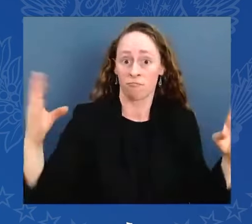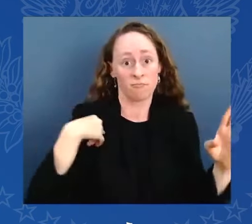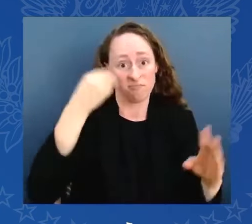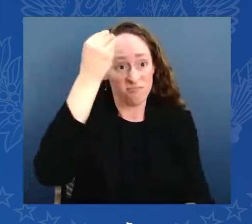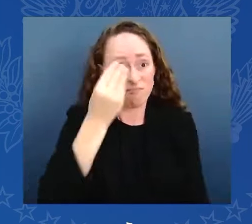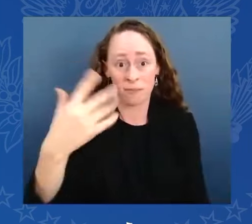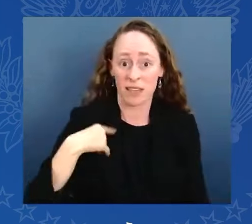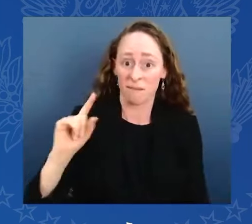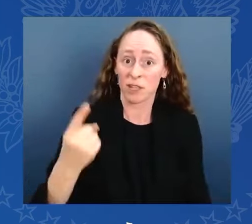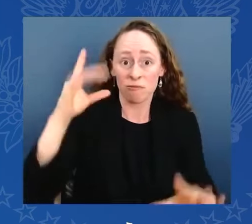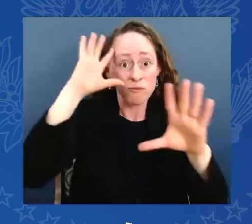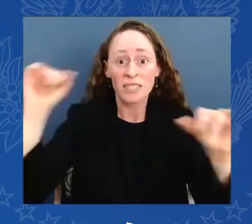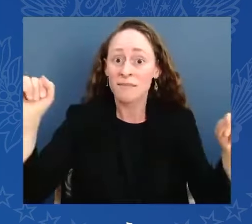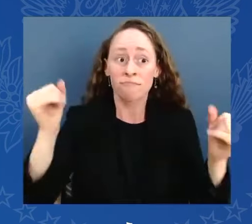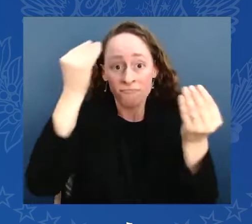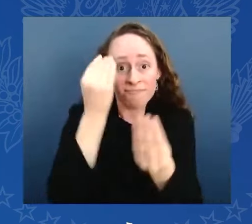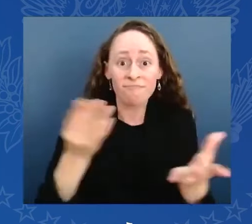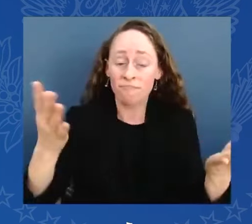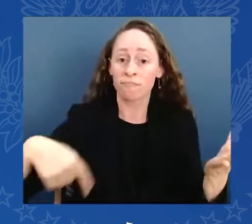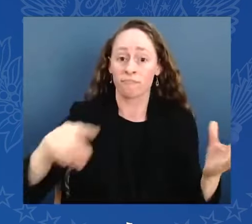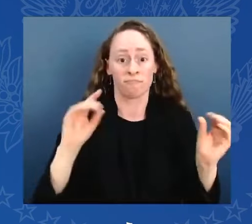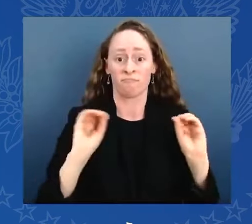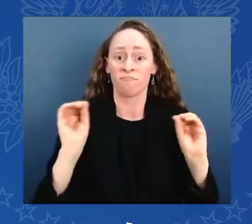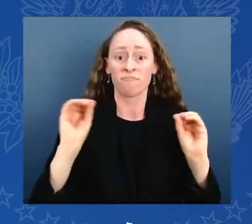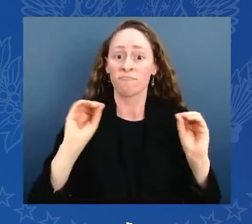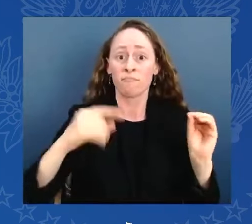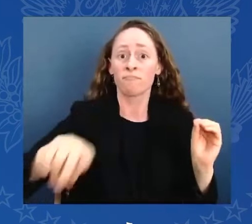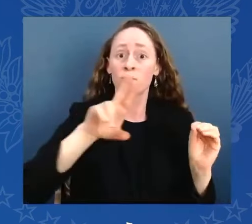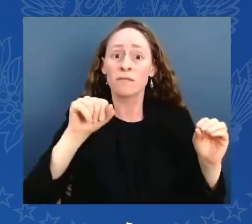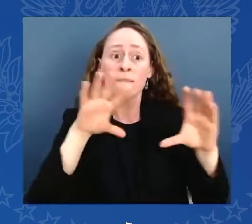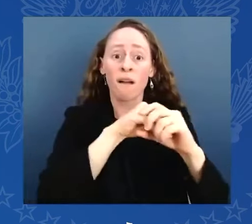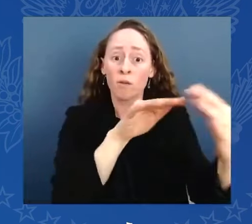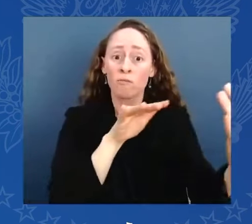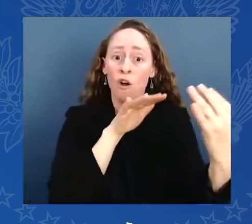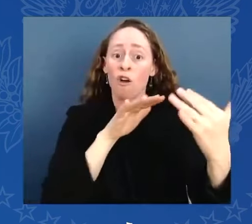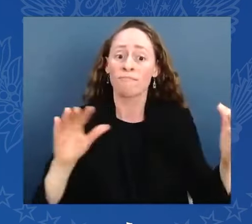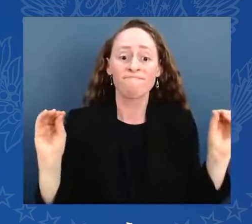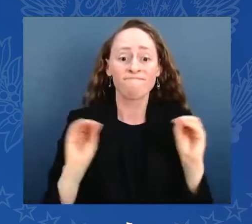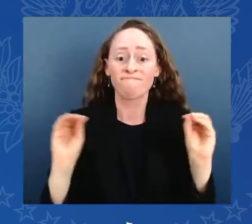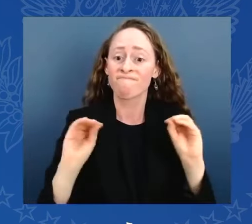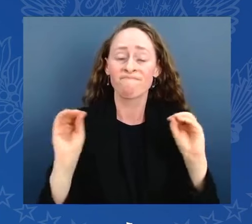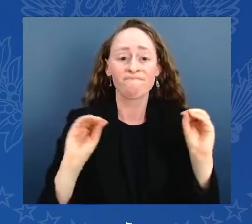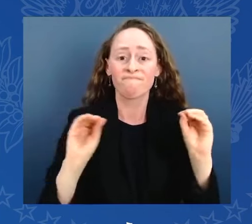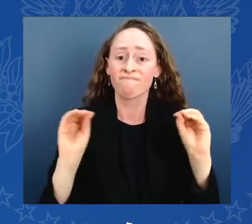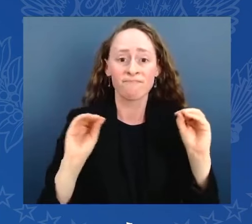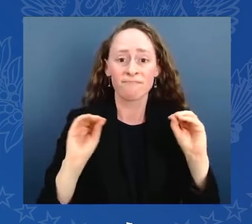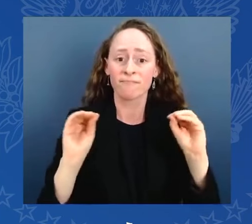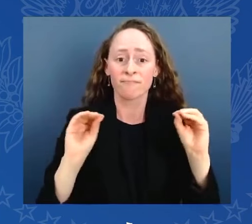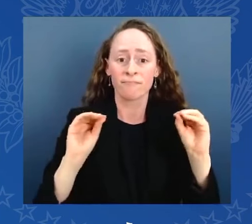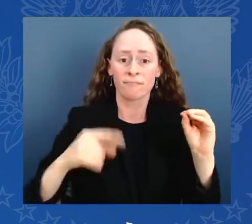We'll keep rallying a coalition of proud nations to stop Putin from taking over Ukraine and doing more damage.